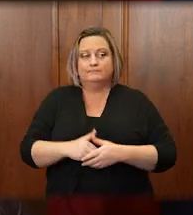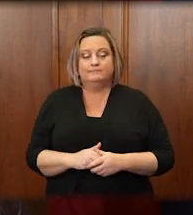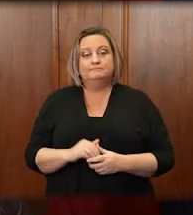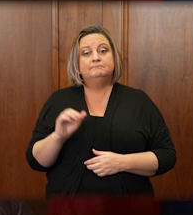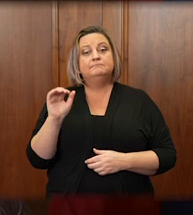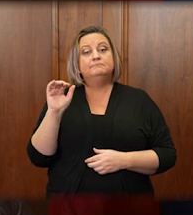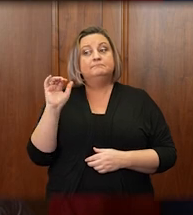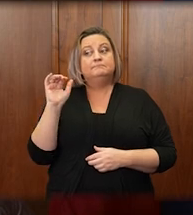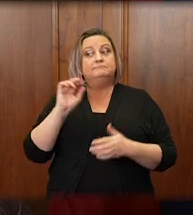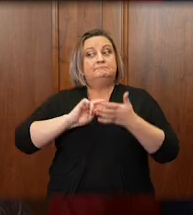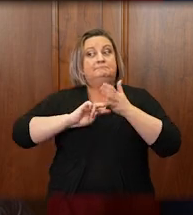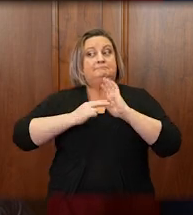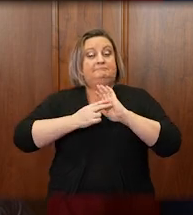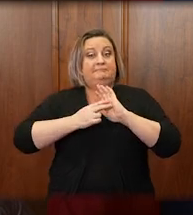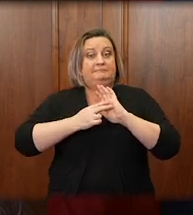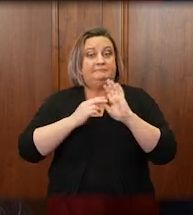example,